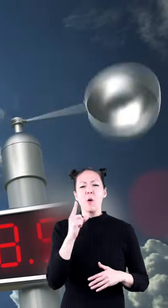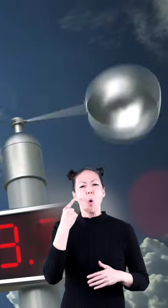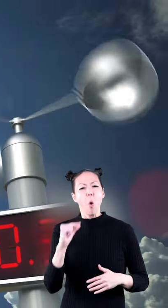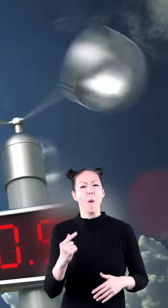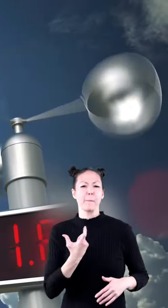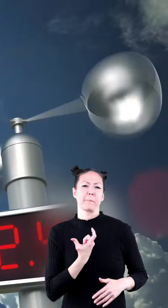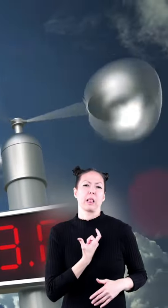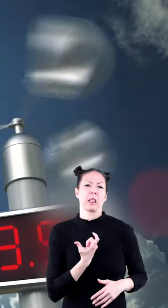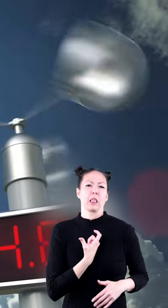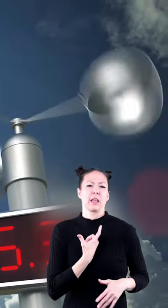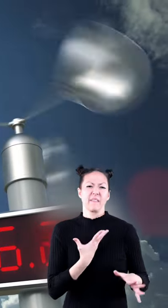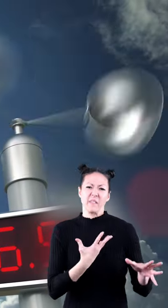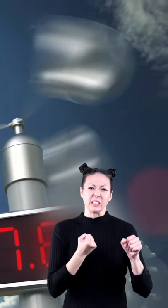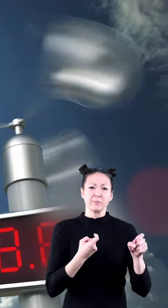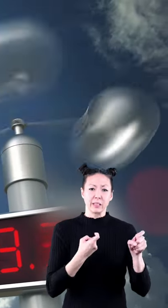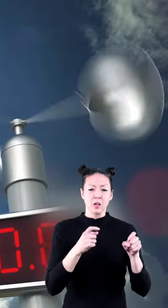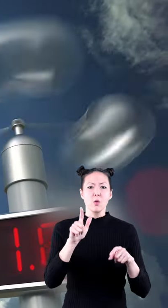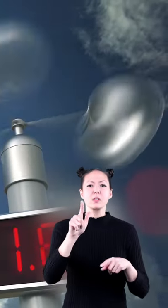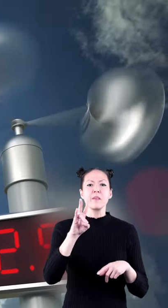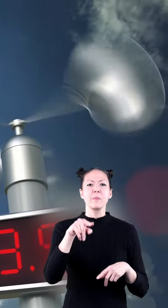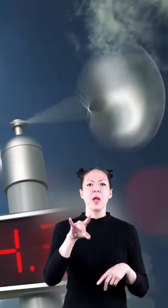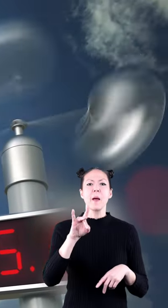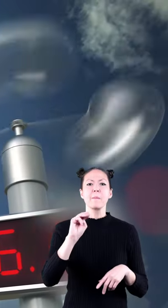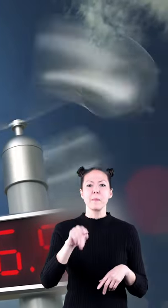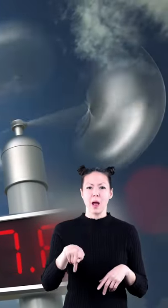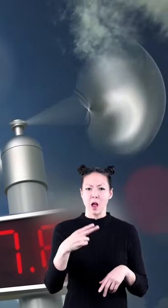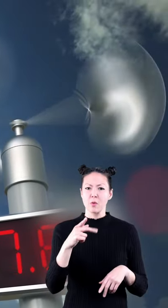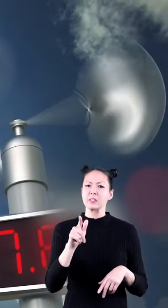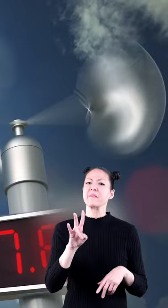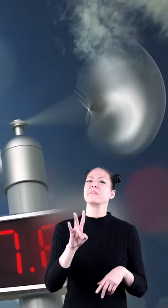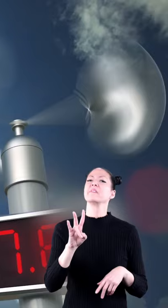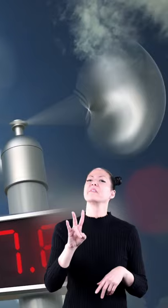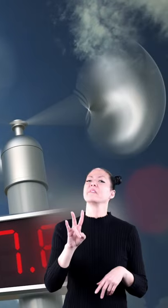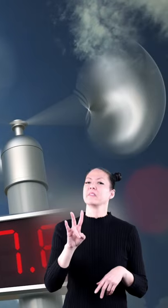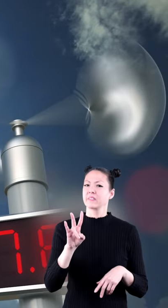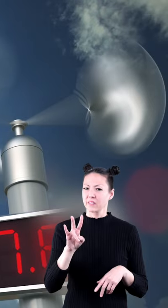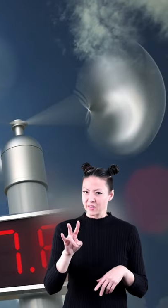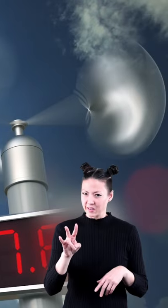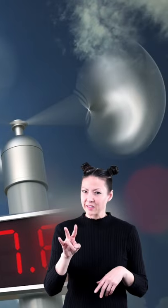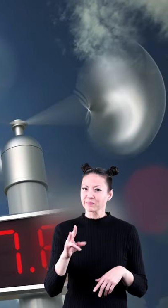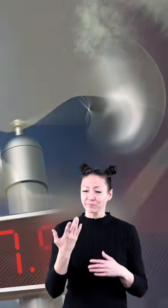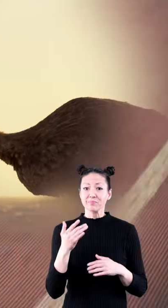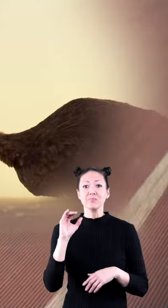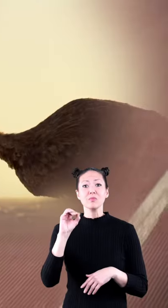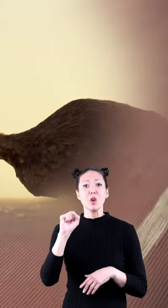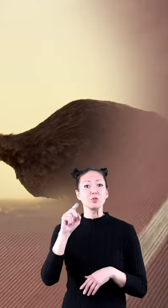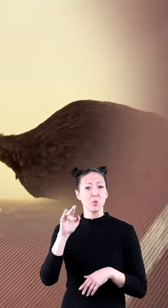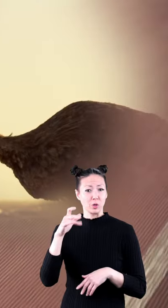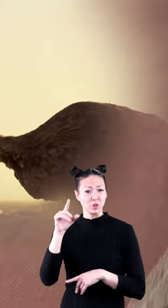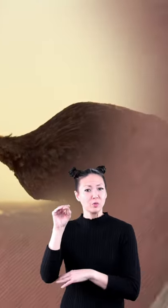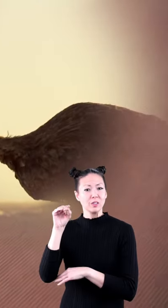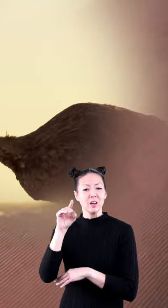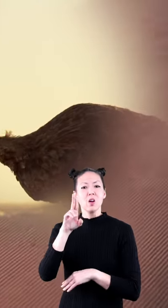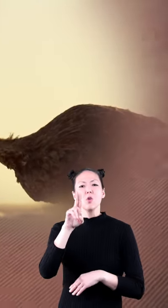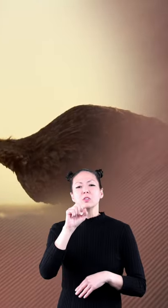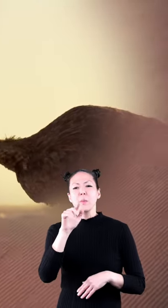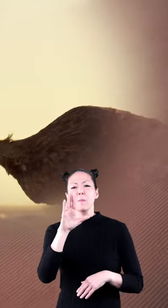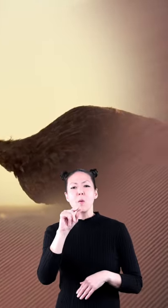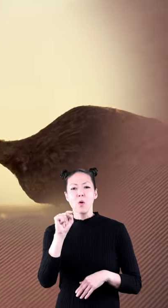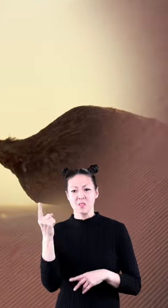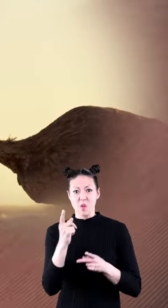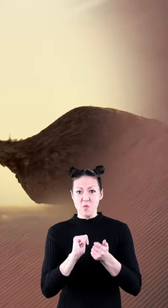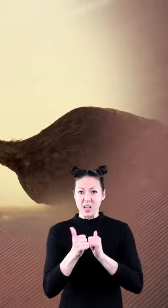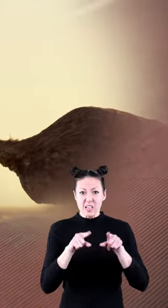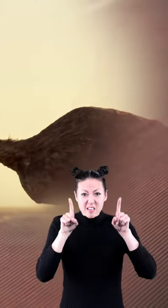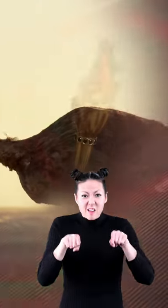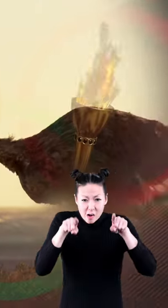medalist his fastest speed is 27.8 miles per hour but if an ostrich and usain bolt had